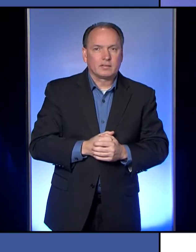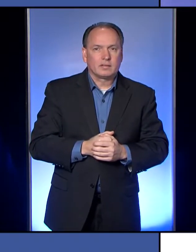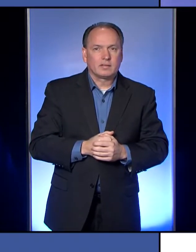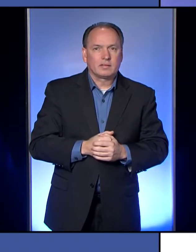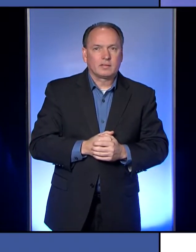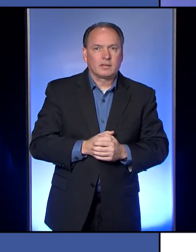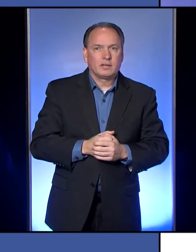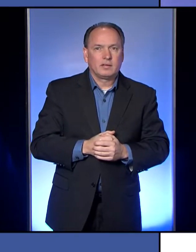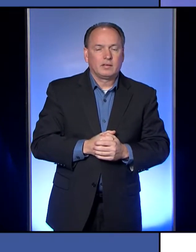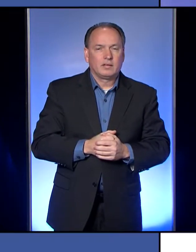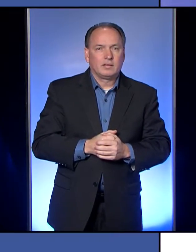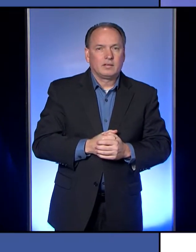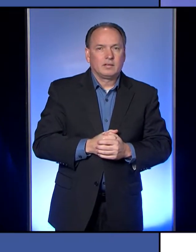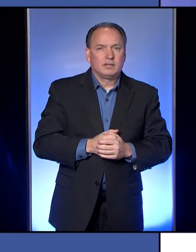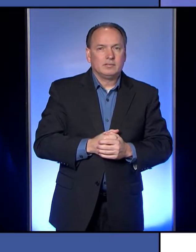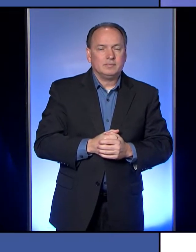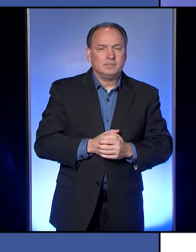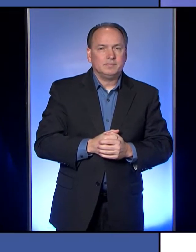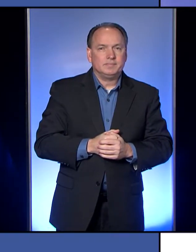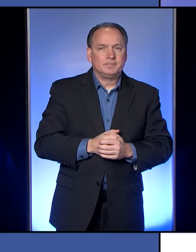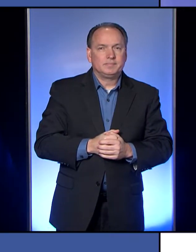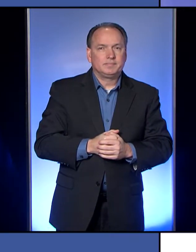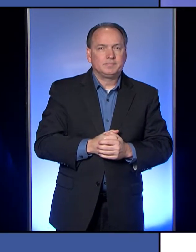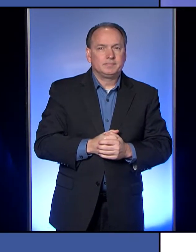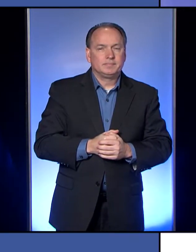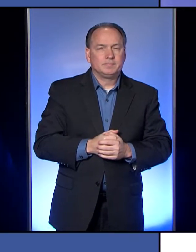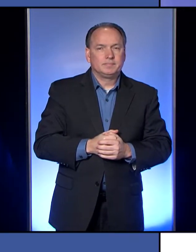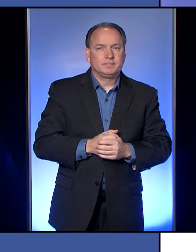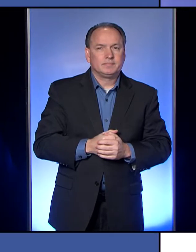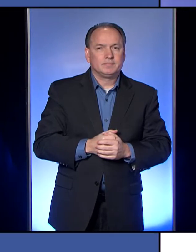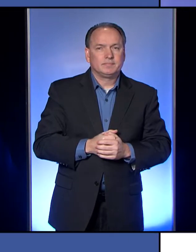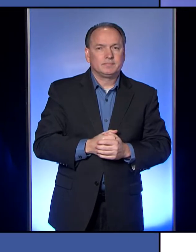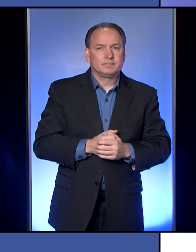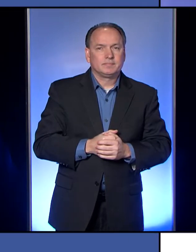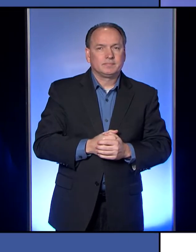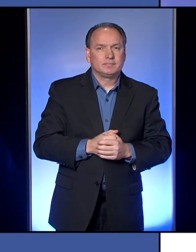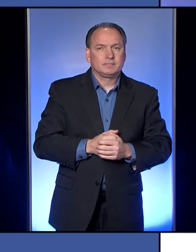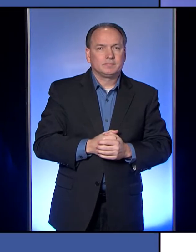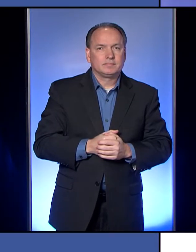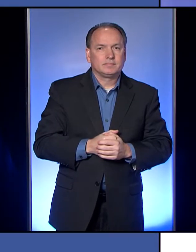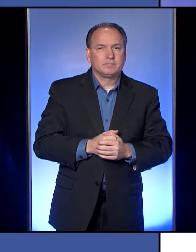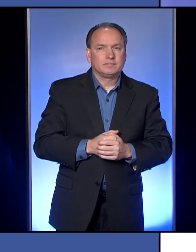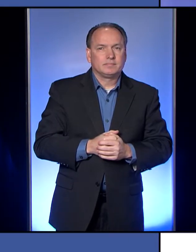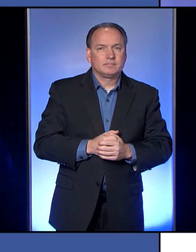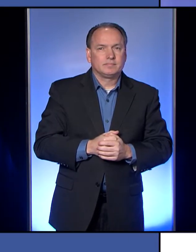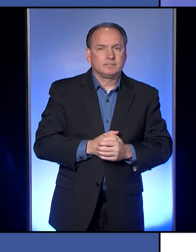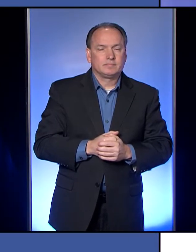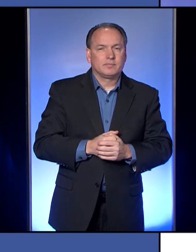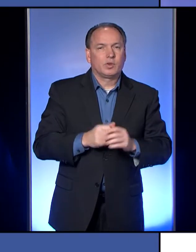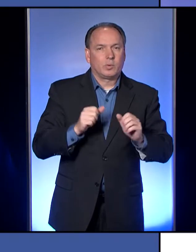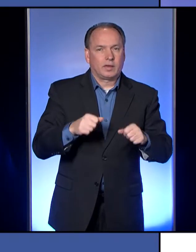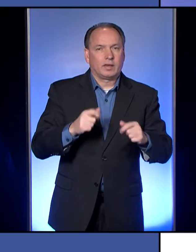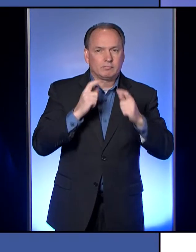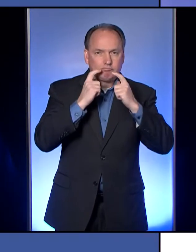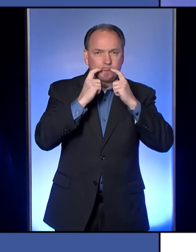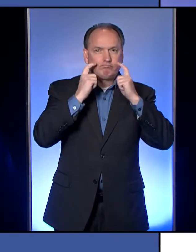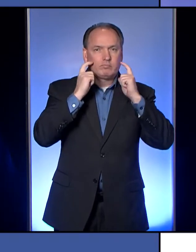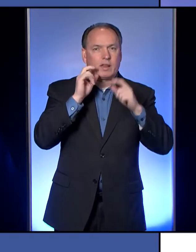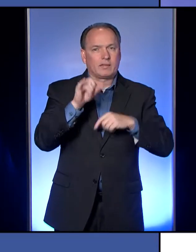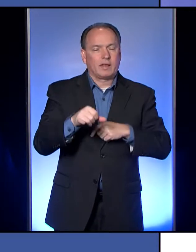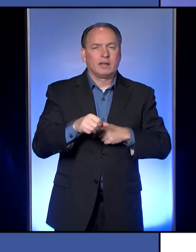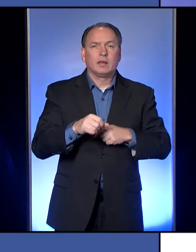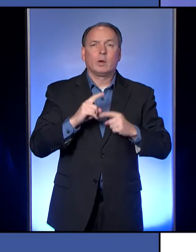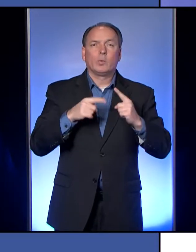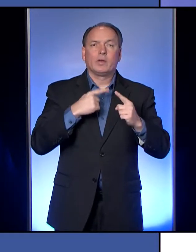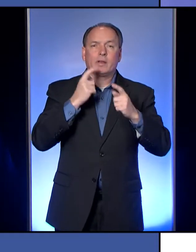put it over your ear and then you twist the other side and you can wear this. So when you're